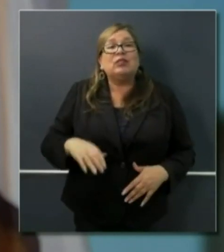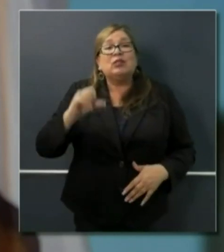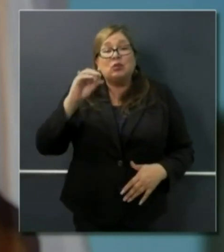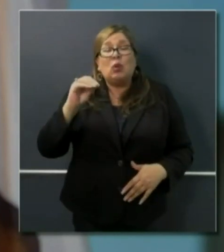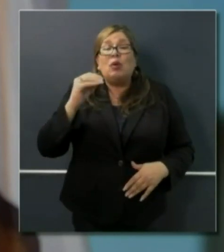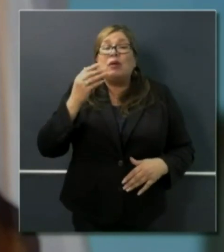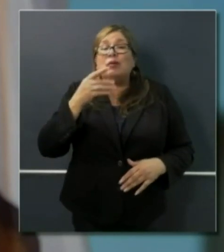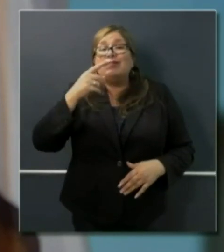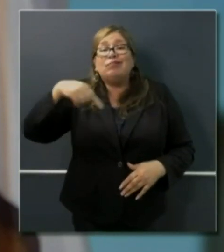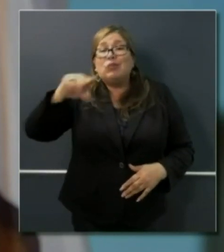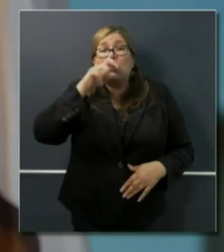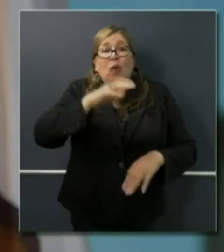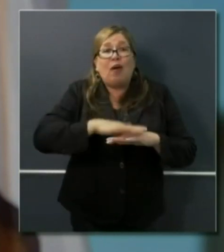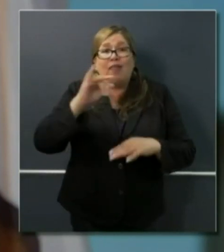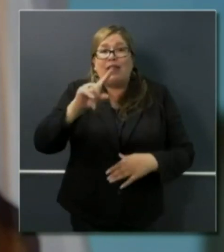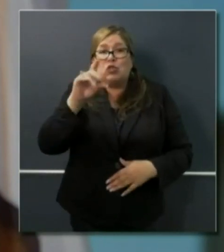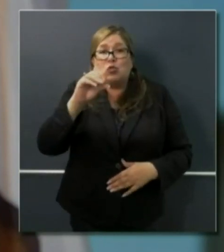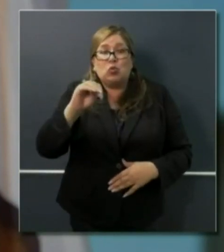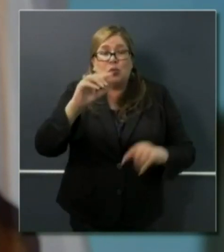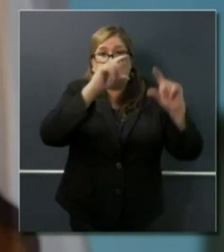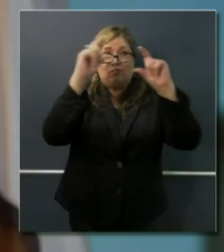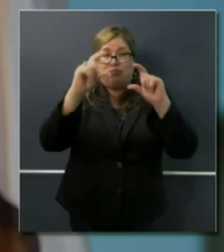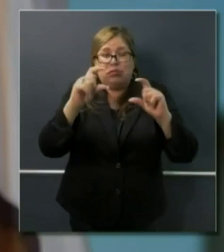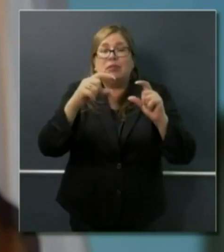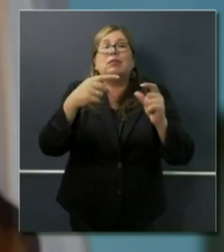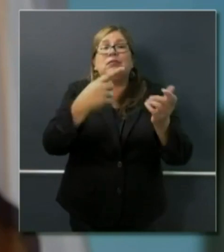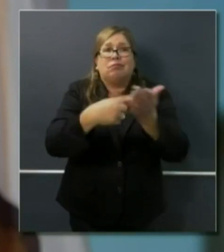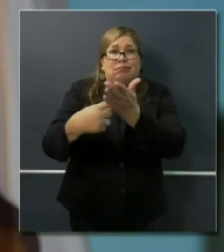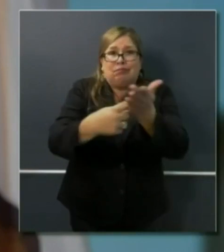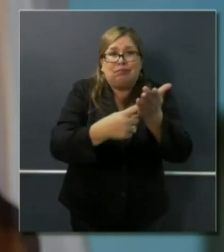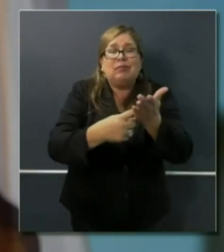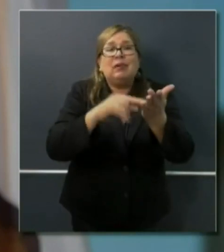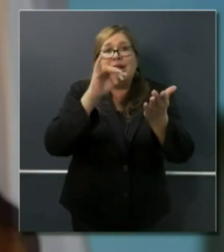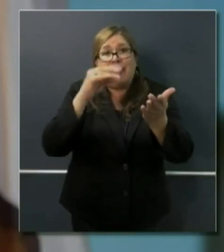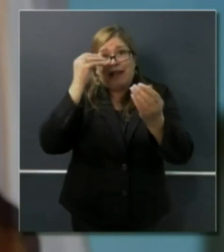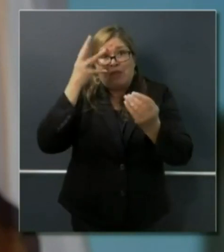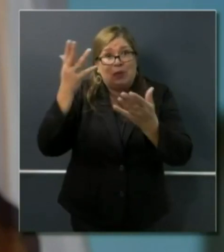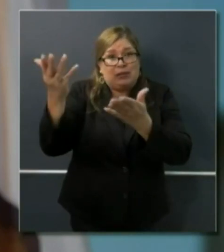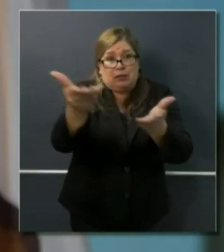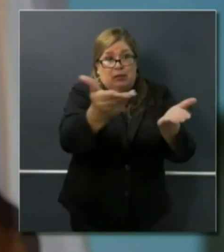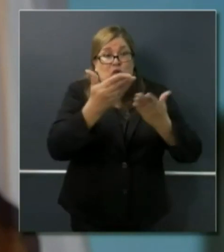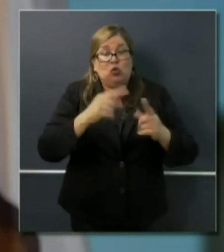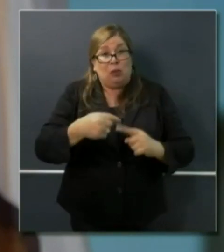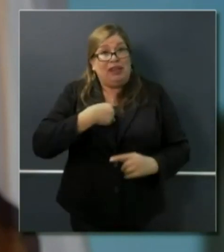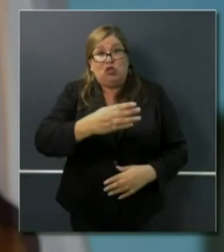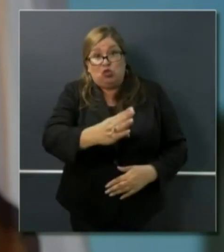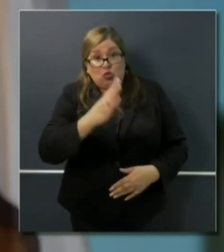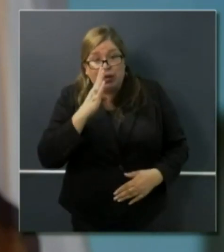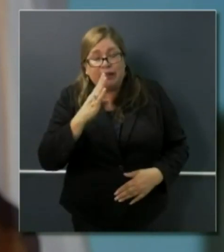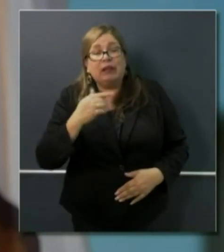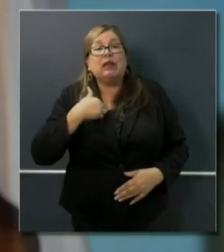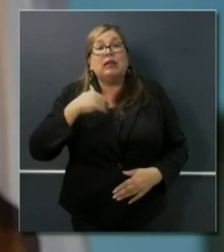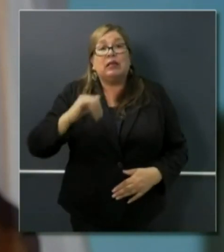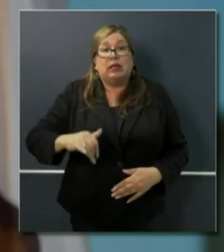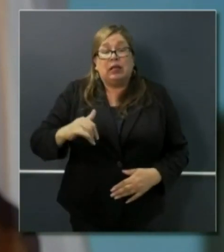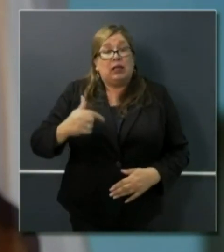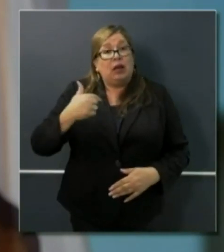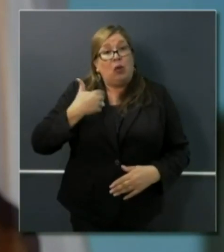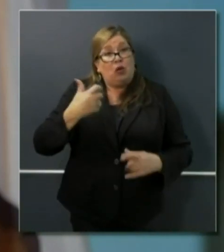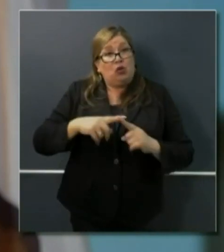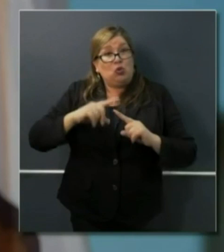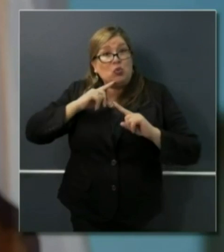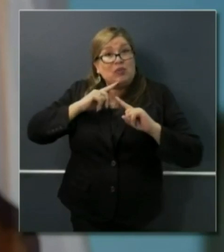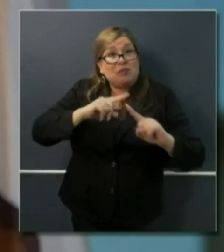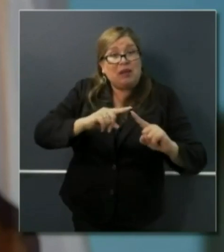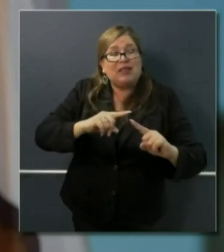call also brought this directly to me in an effort to be as responsive as I can. I